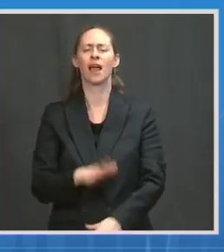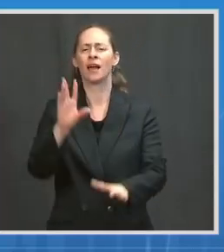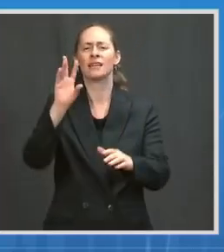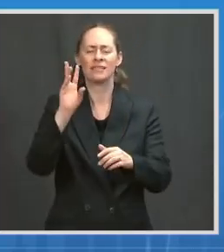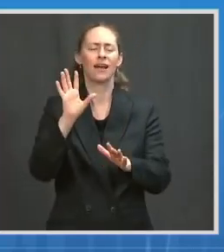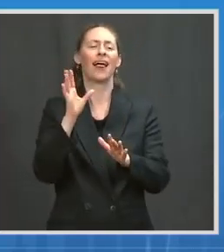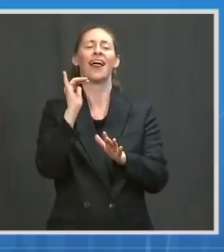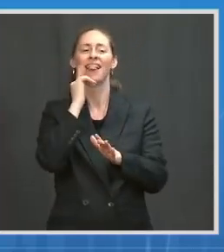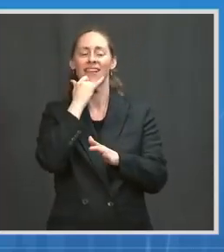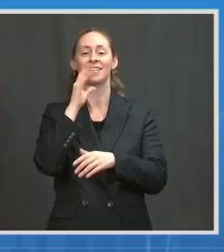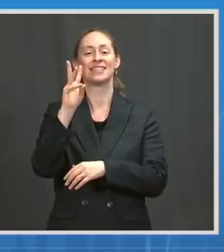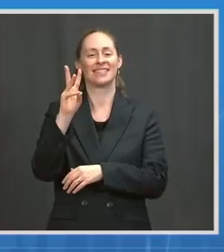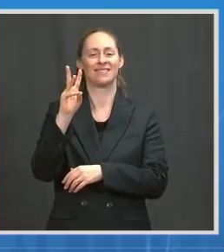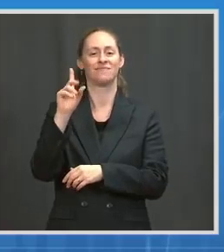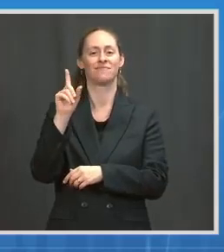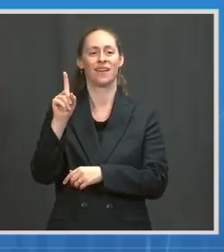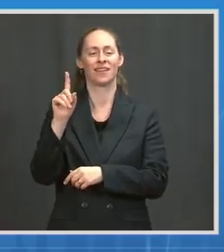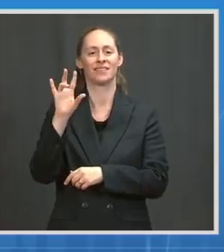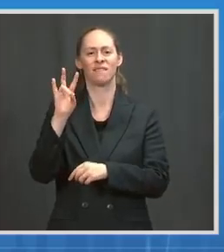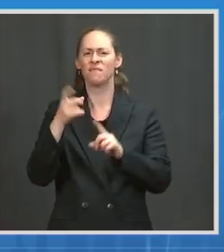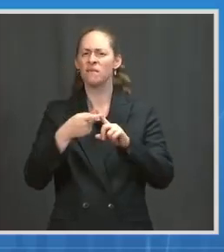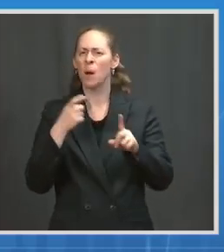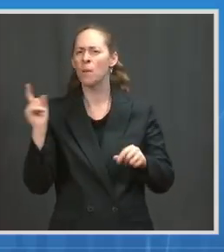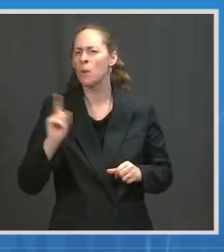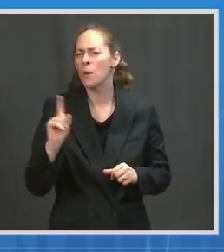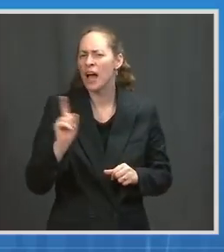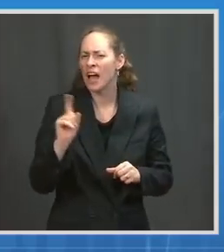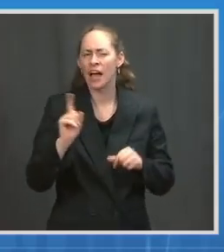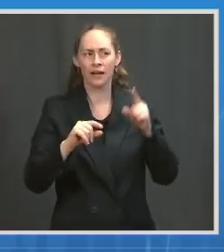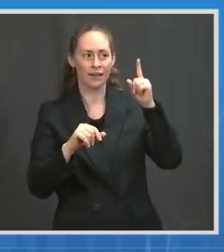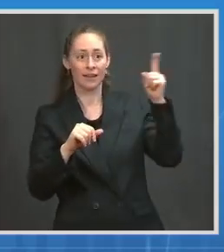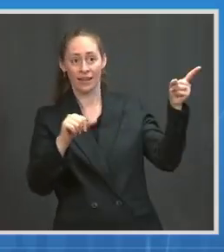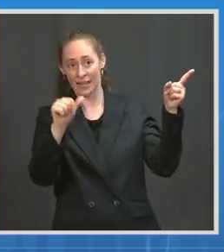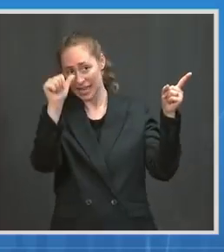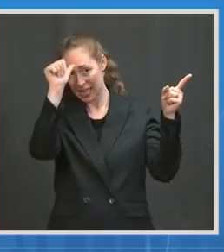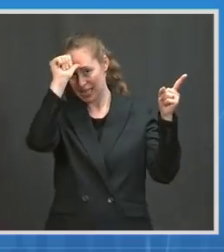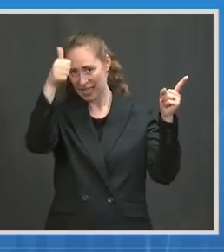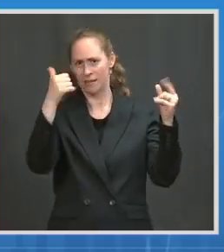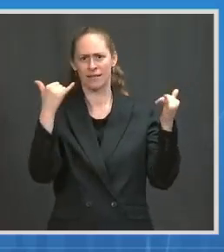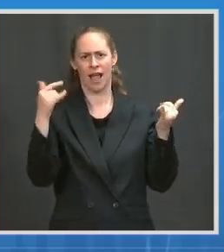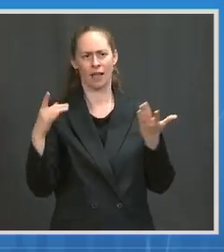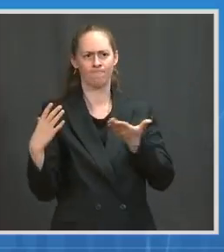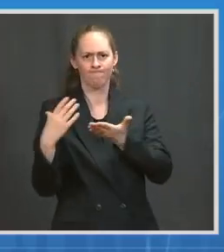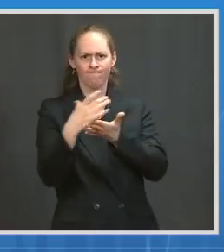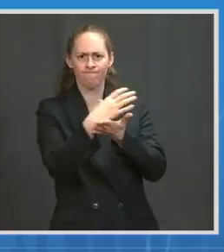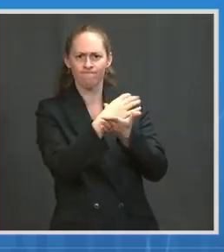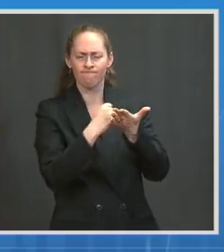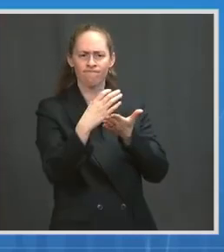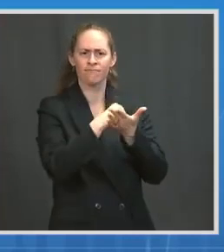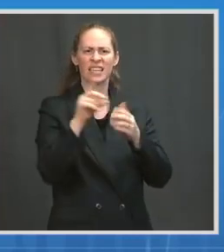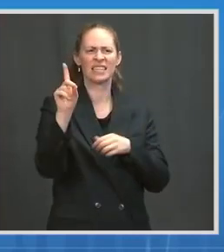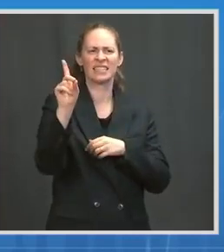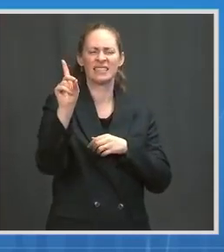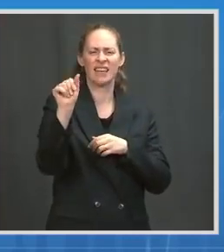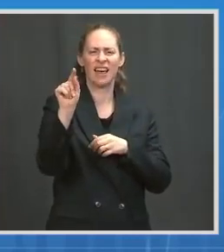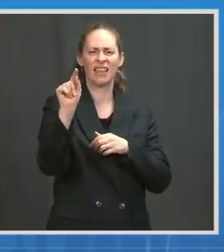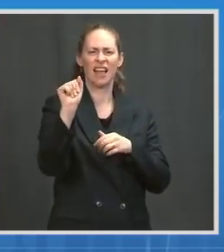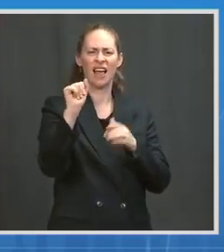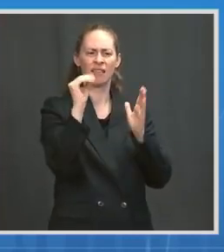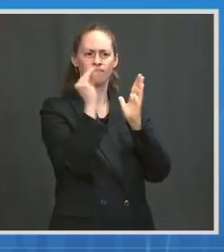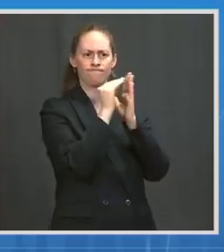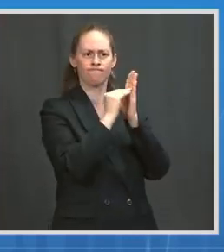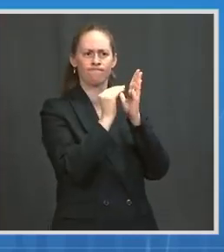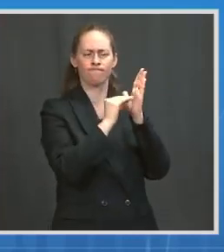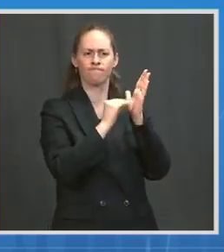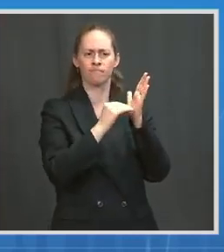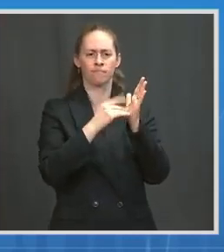India. We are collecting data right now in real time, and hopefully within the next several days to a week, we'll be